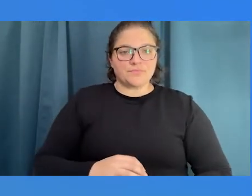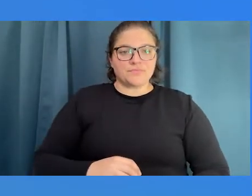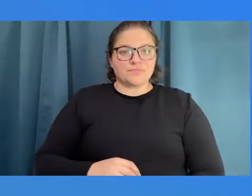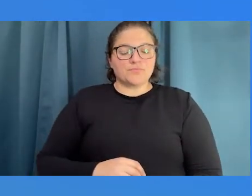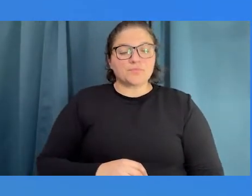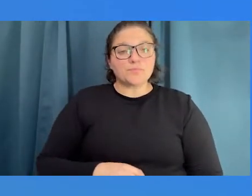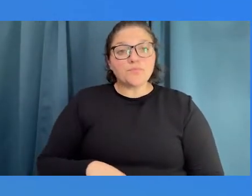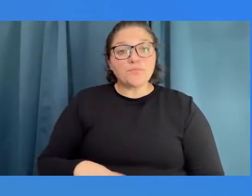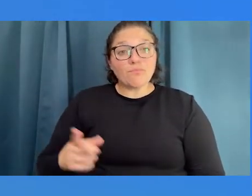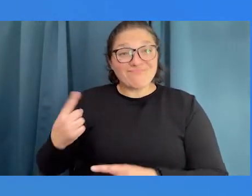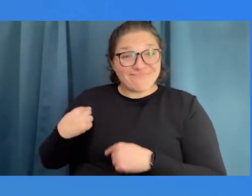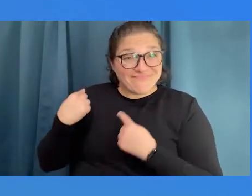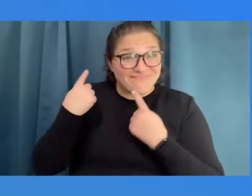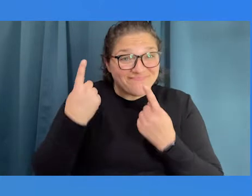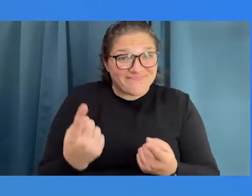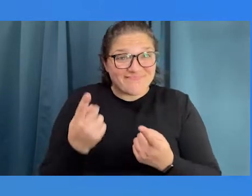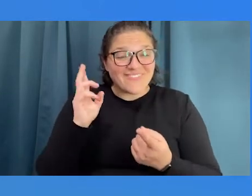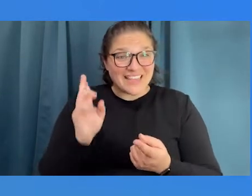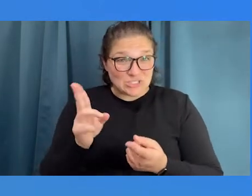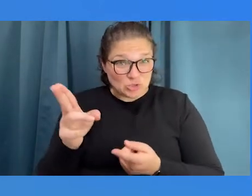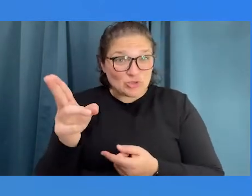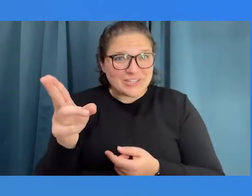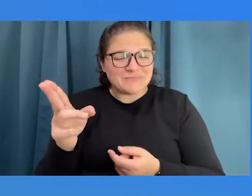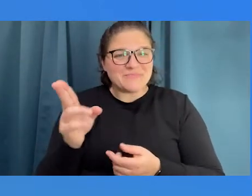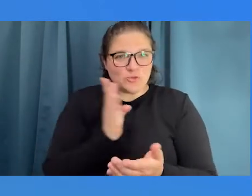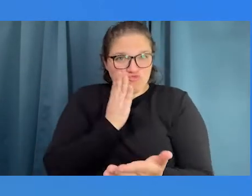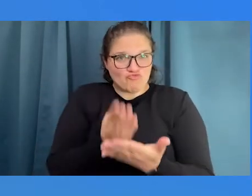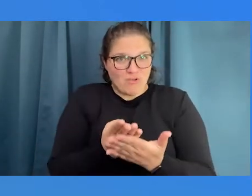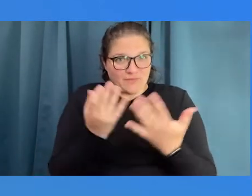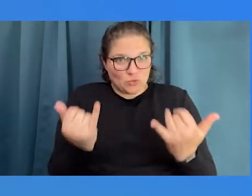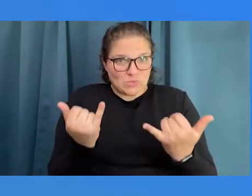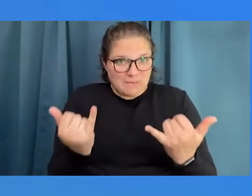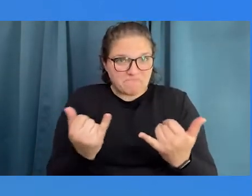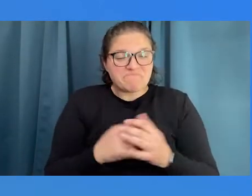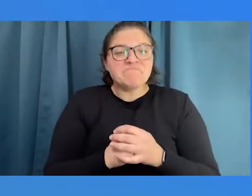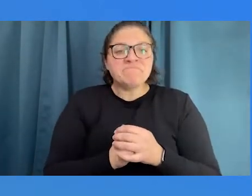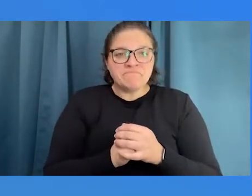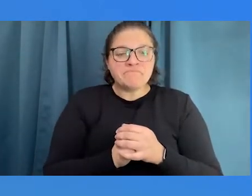A little bit of the history of how we got to where we're at today.